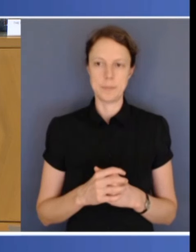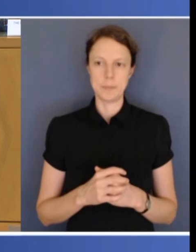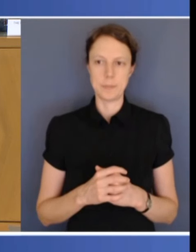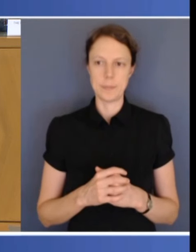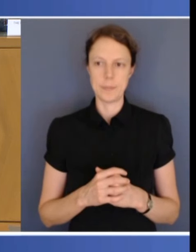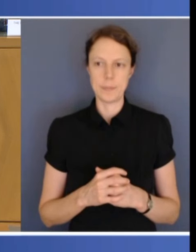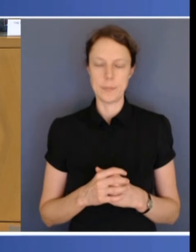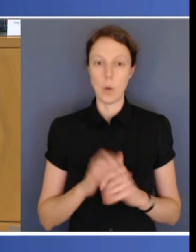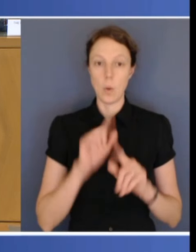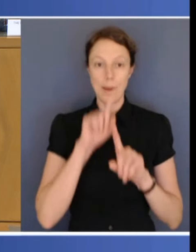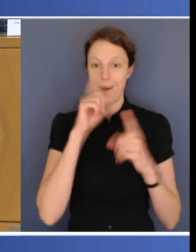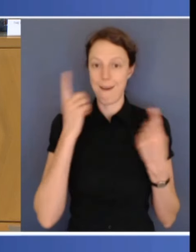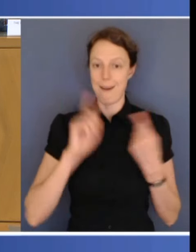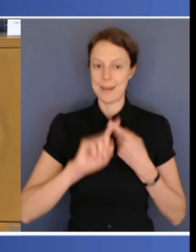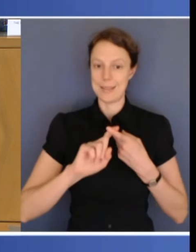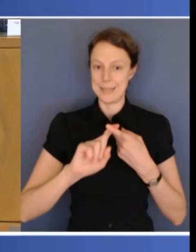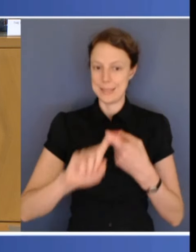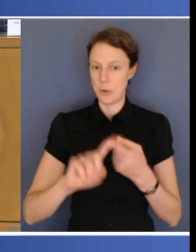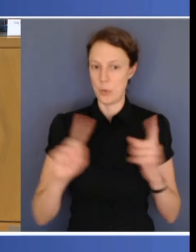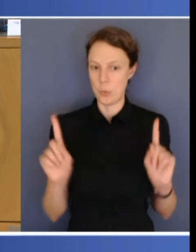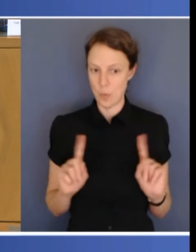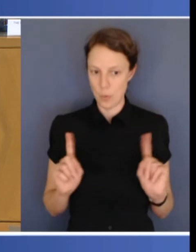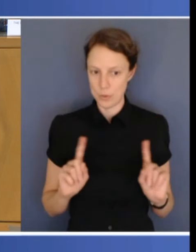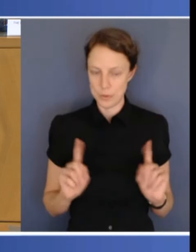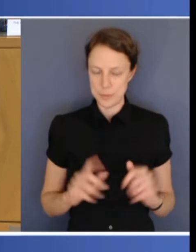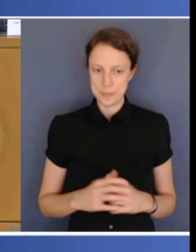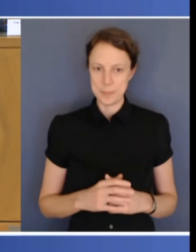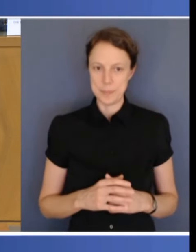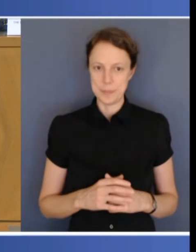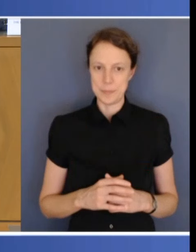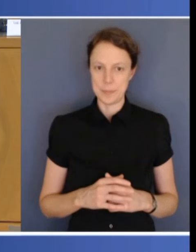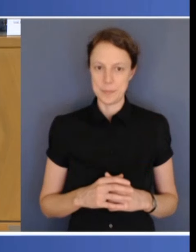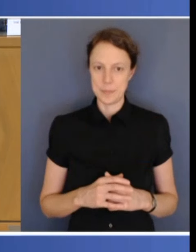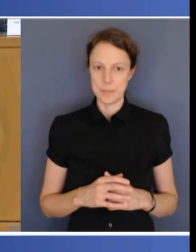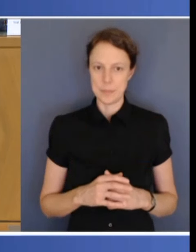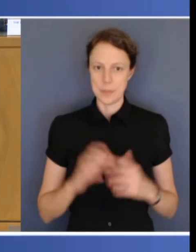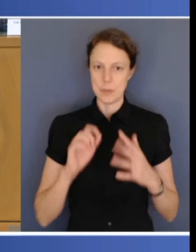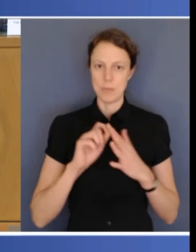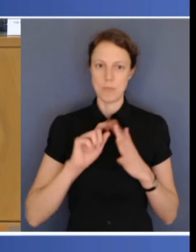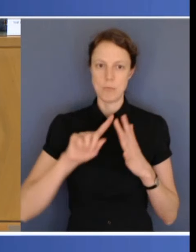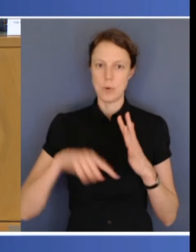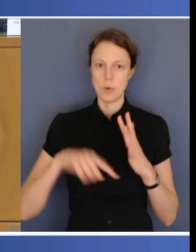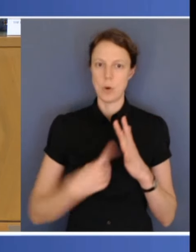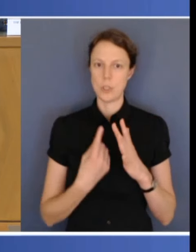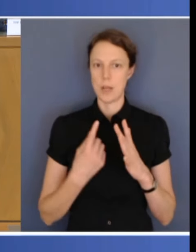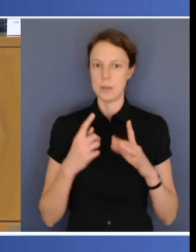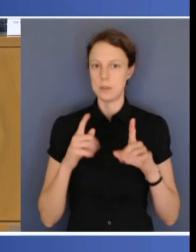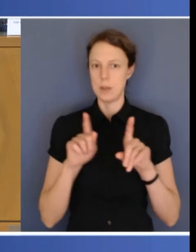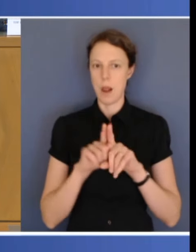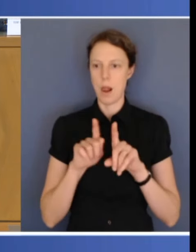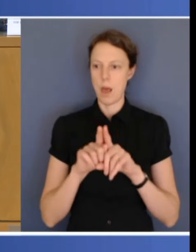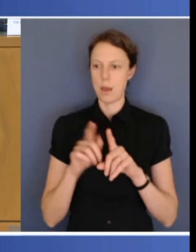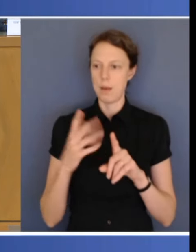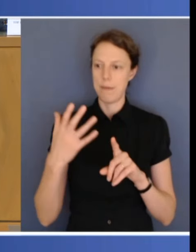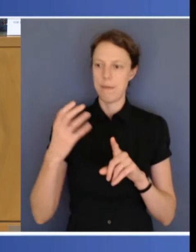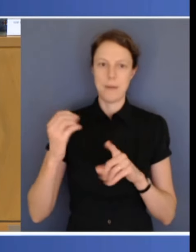is to have projects which had $50 million or $100 million